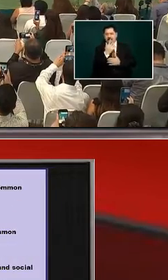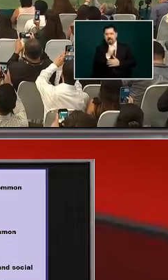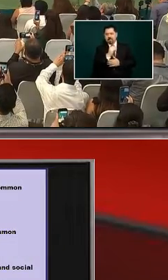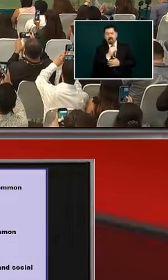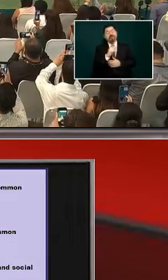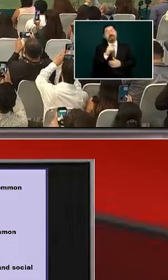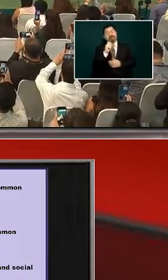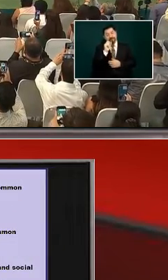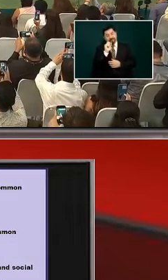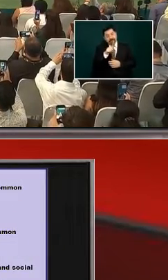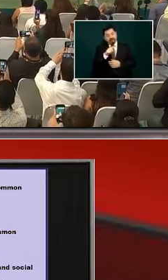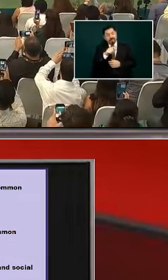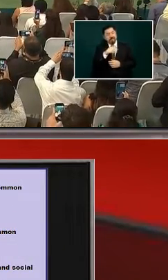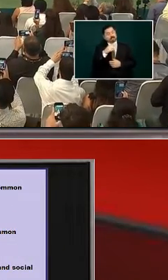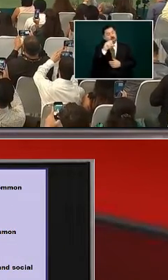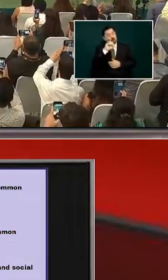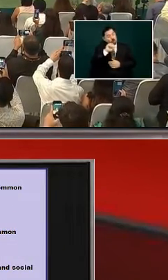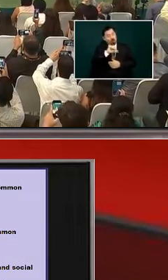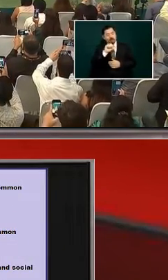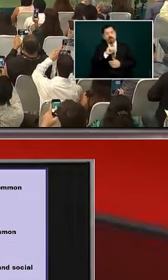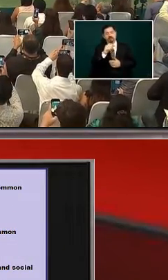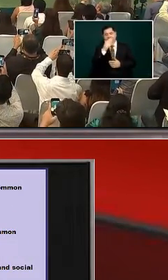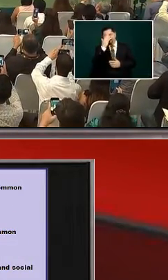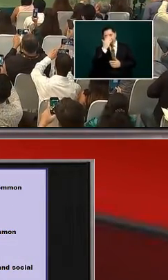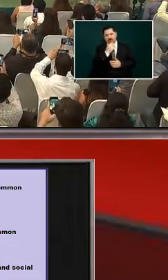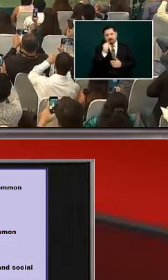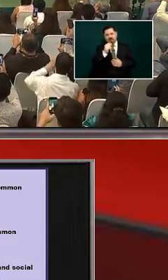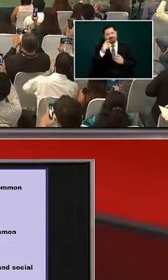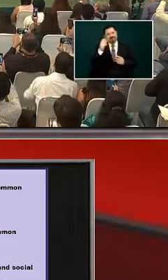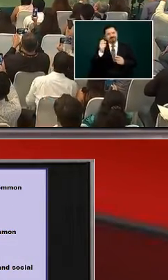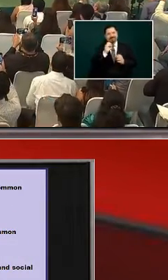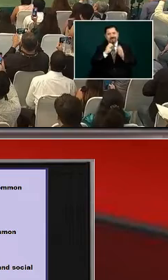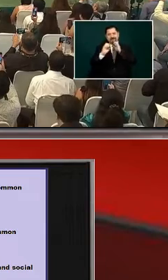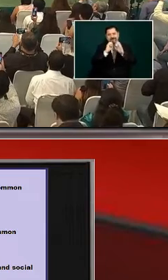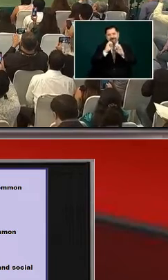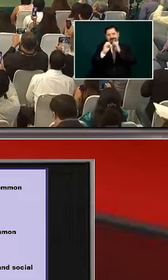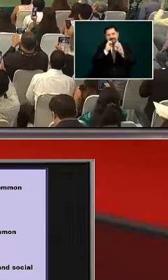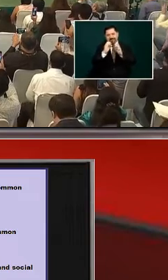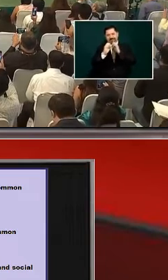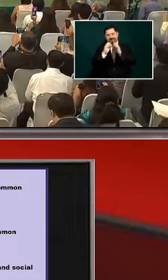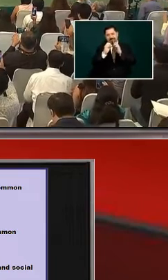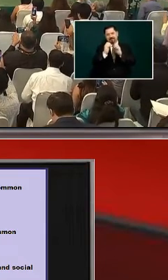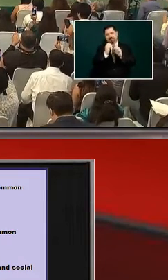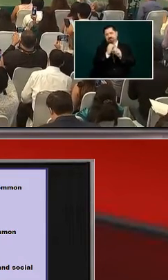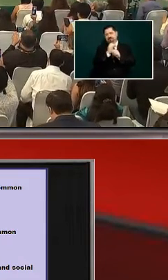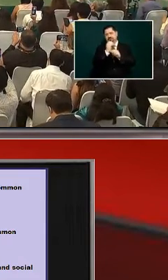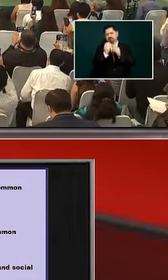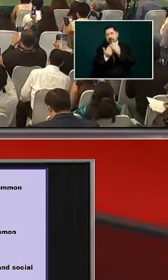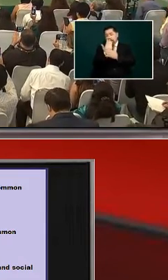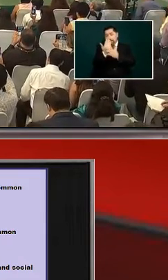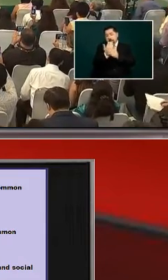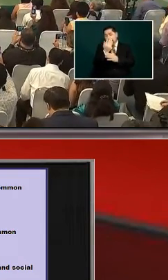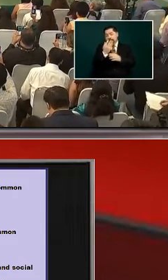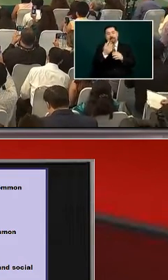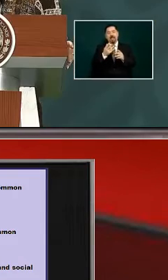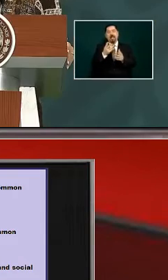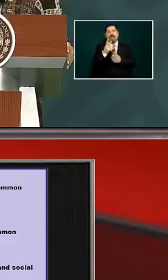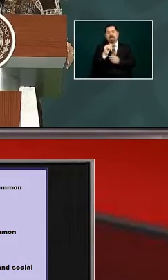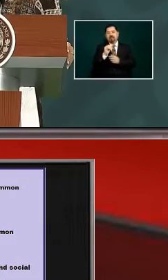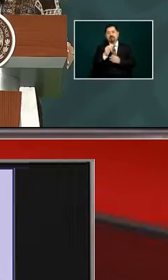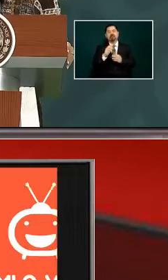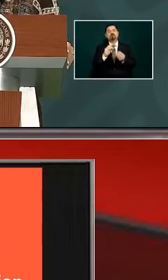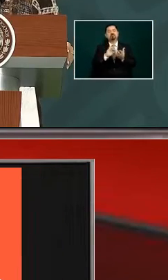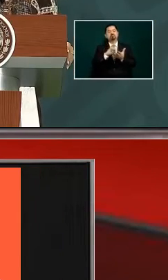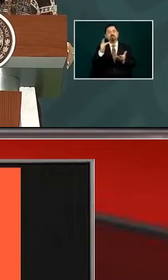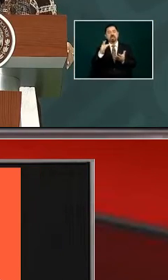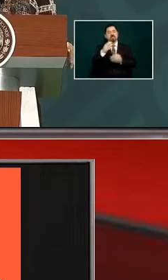we're taking doing the famous morning conference here in Hermosillo and